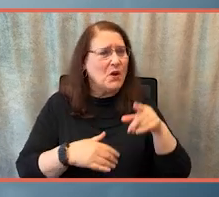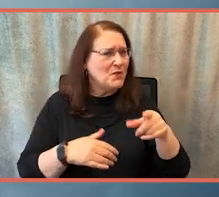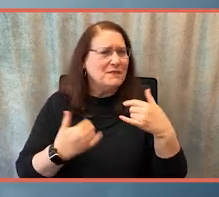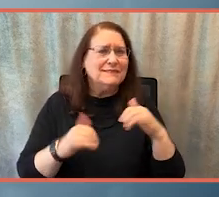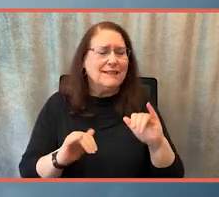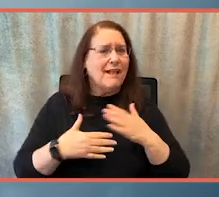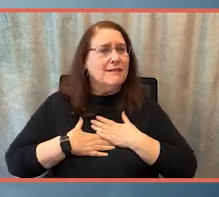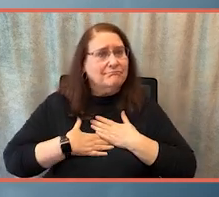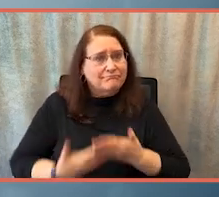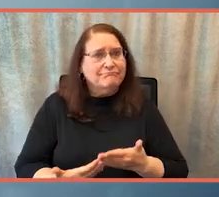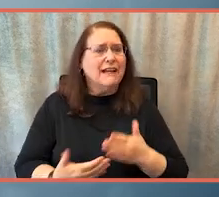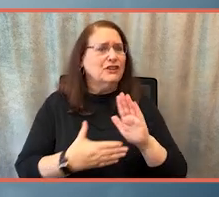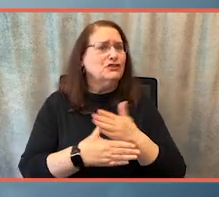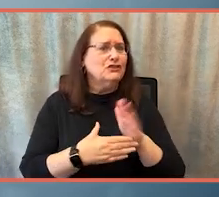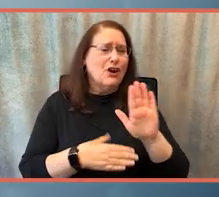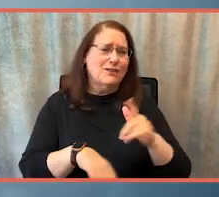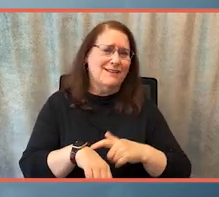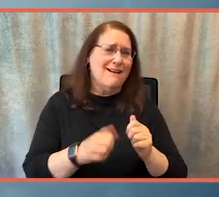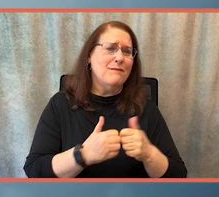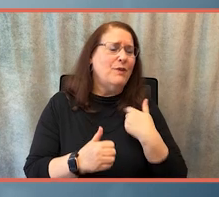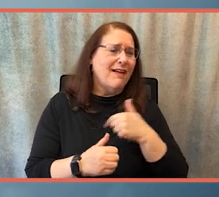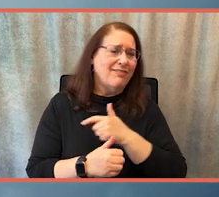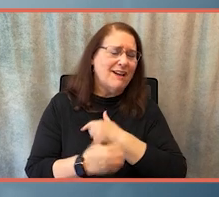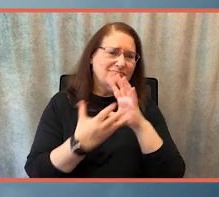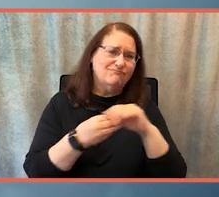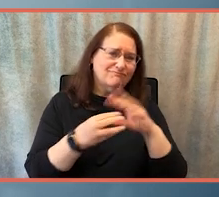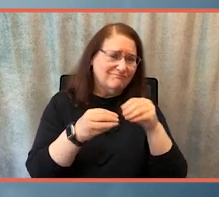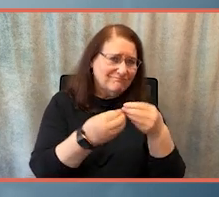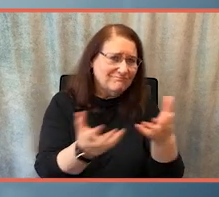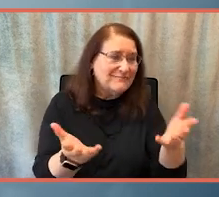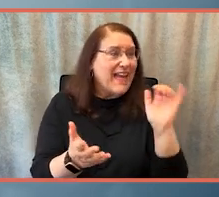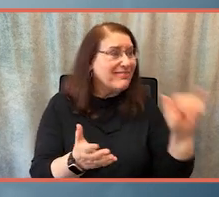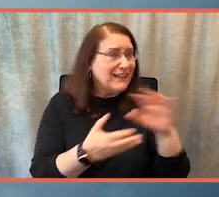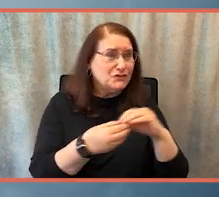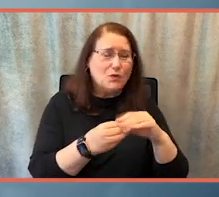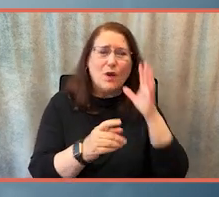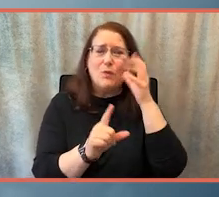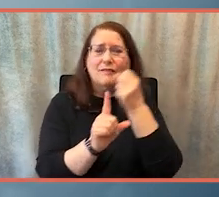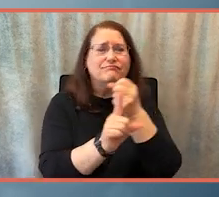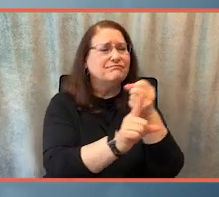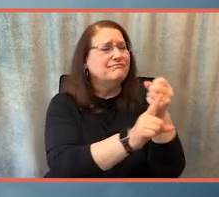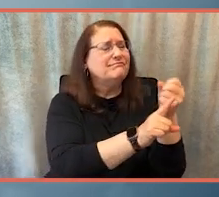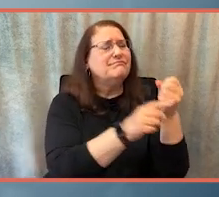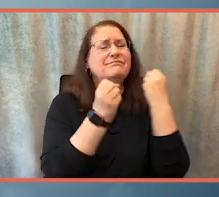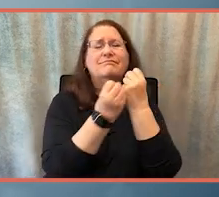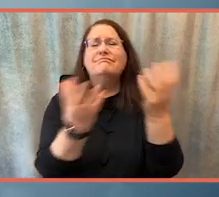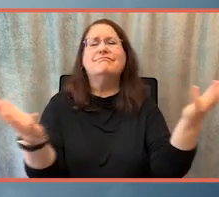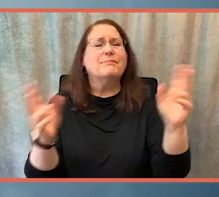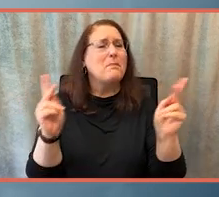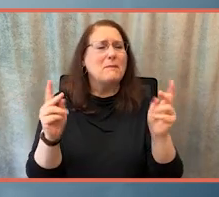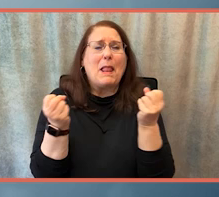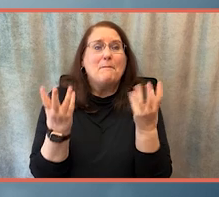being this generous to share this time with us and tell the story is going to have an impact on so many people that you may never